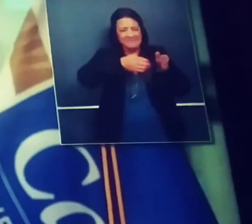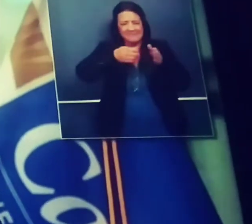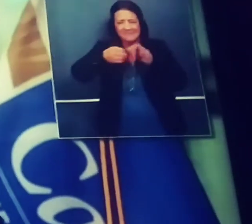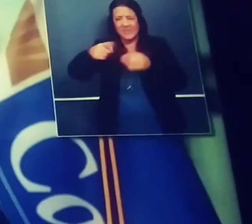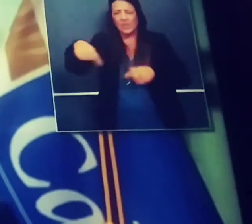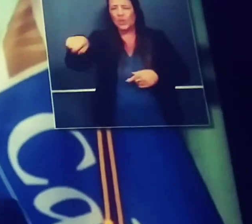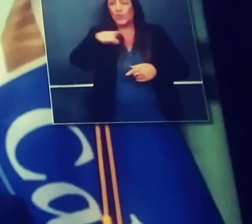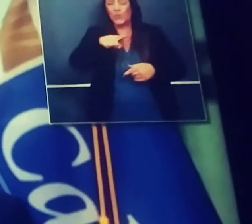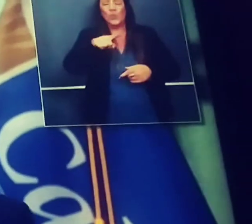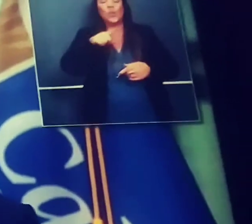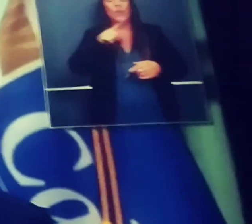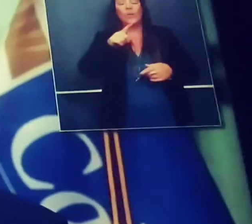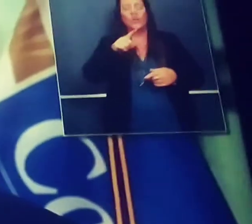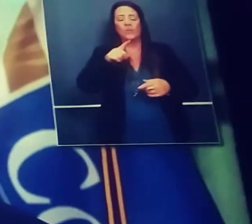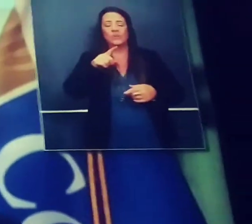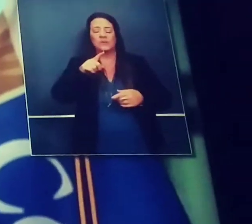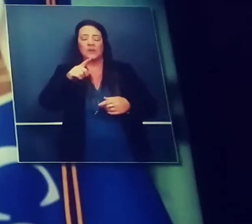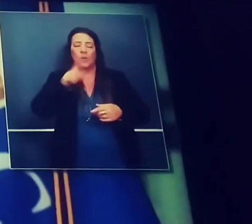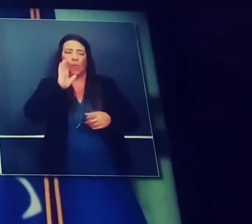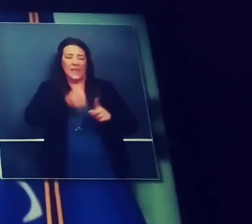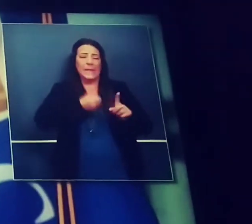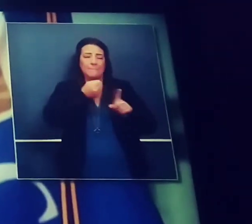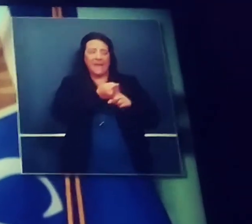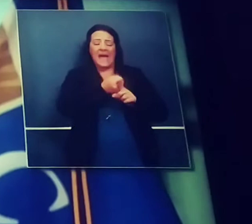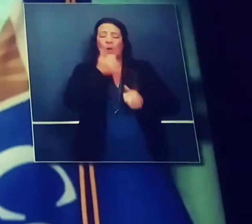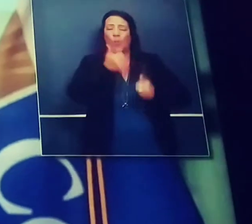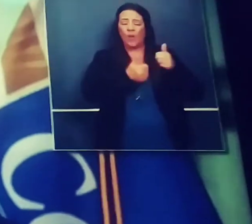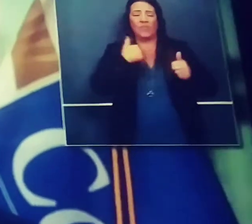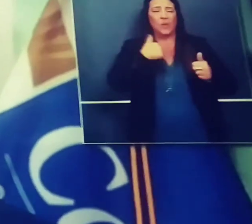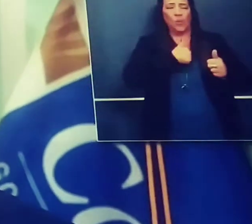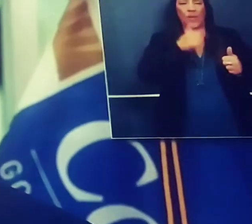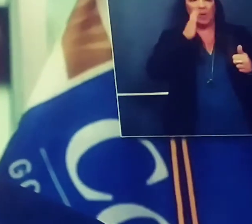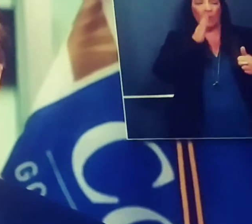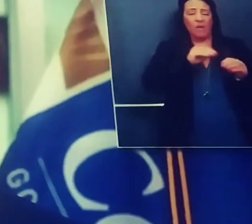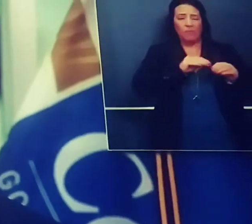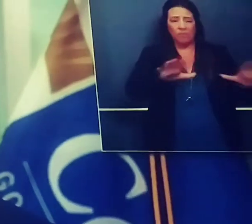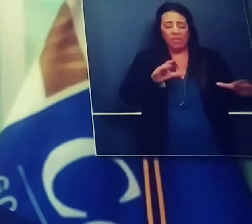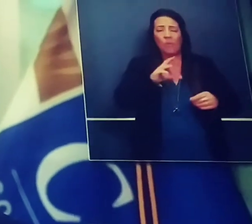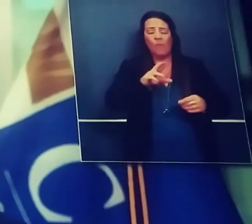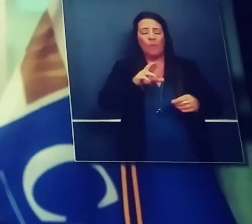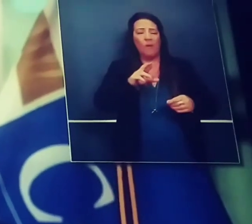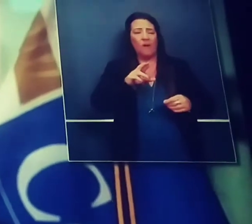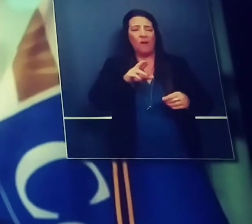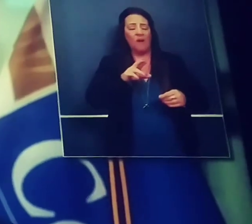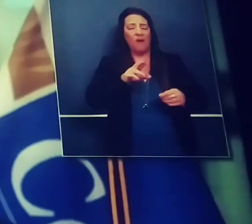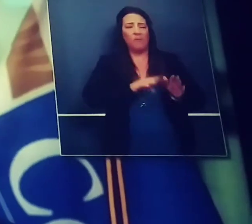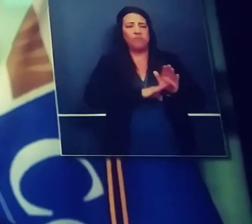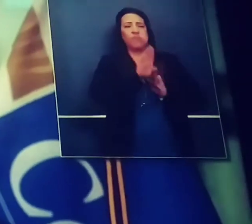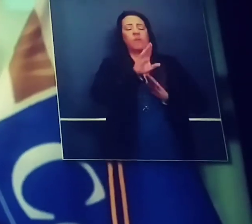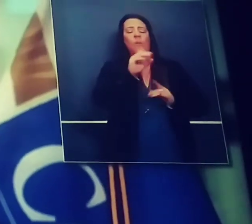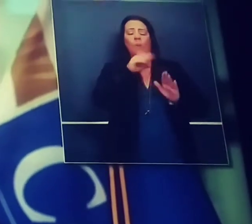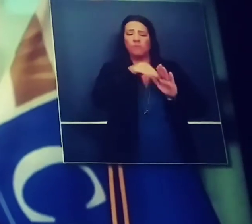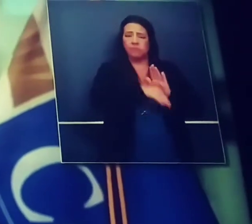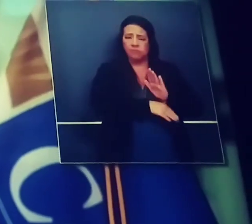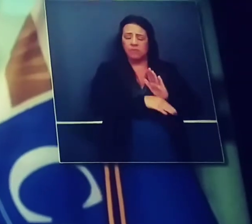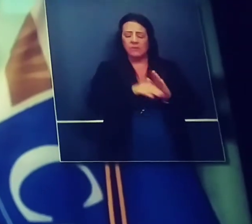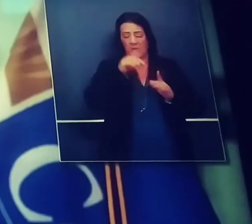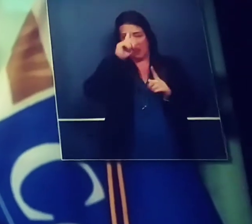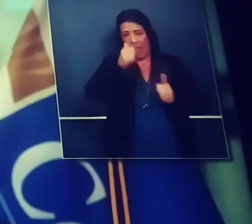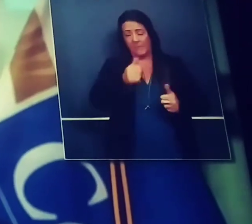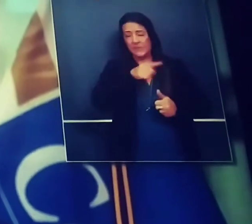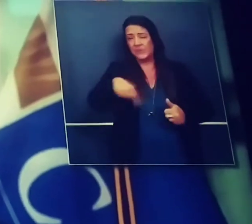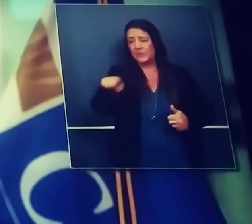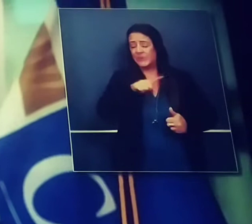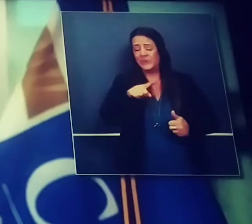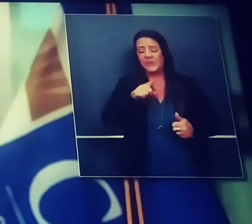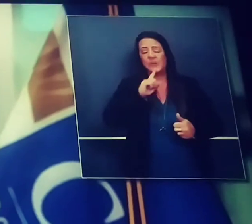will determine the trajectory of our trend lines and ultimately mitigate the expectation that